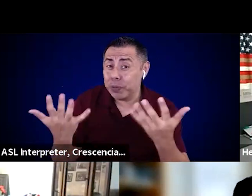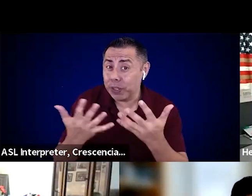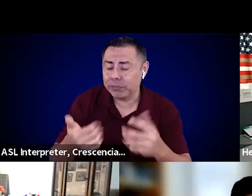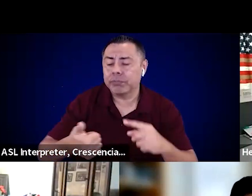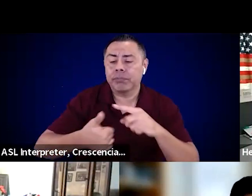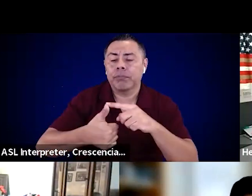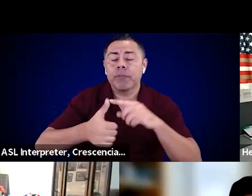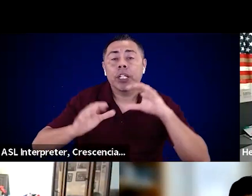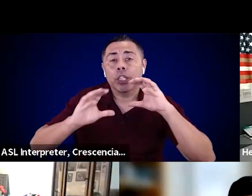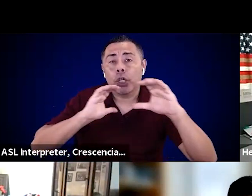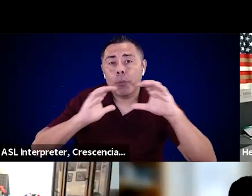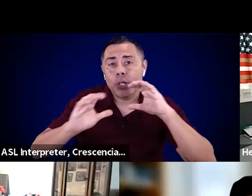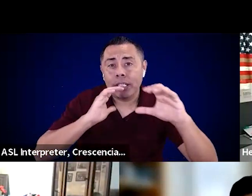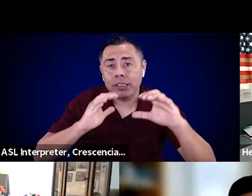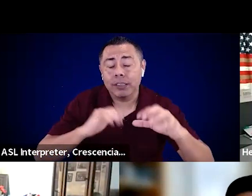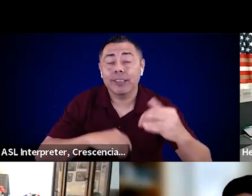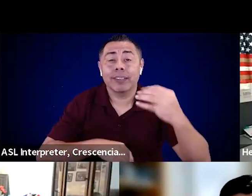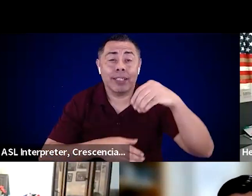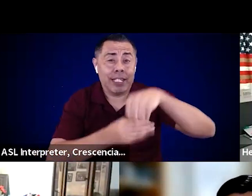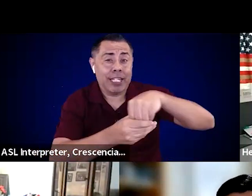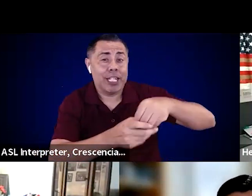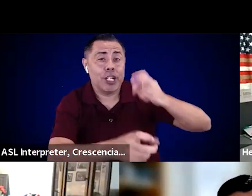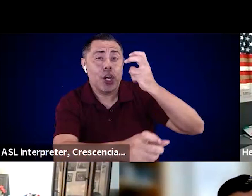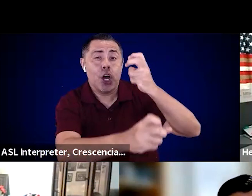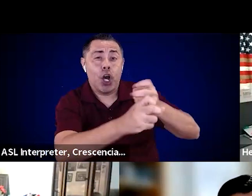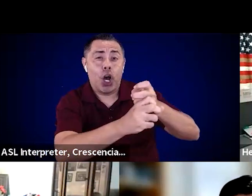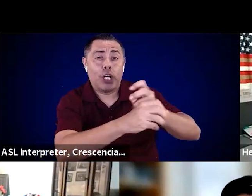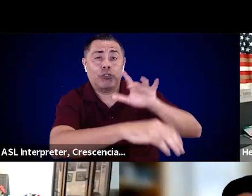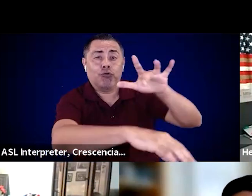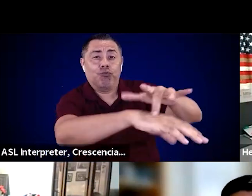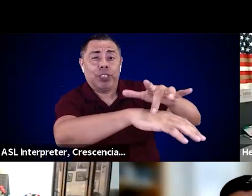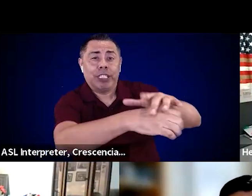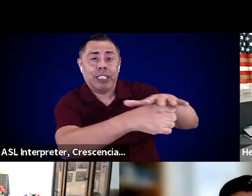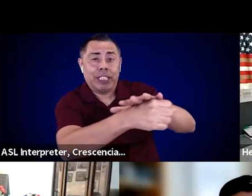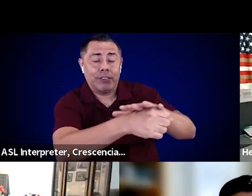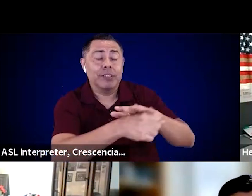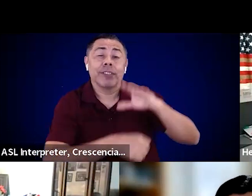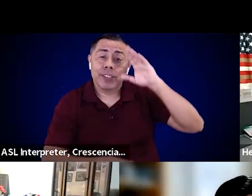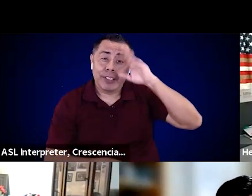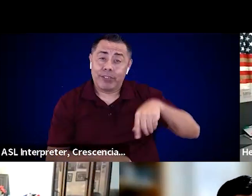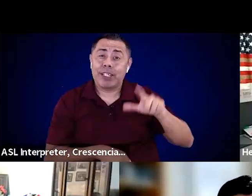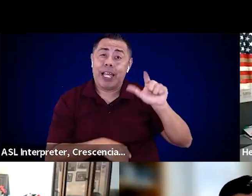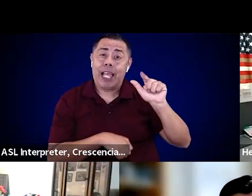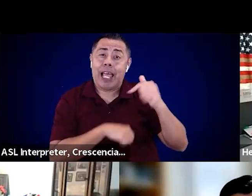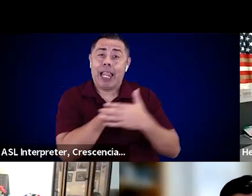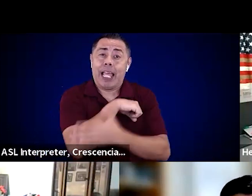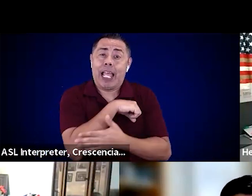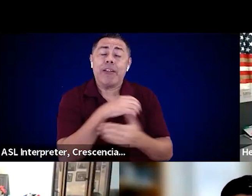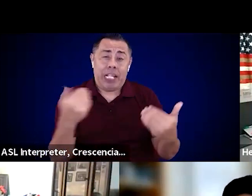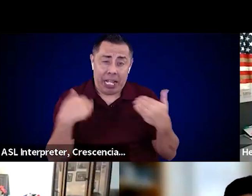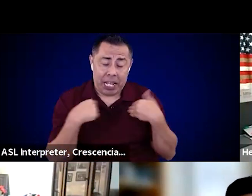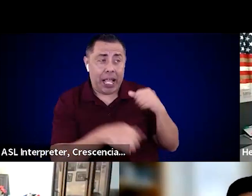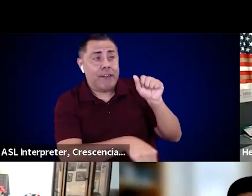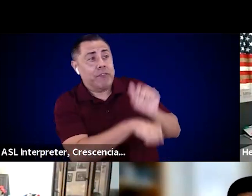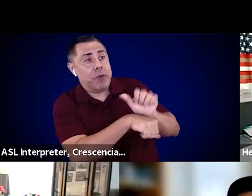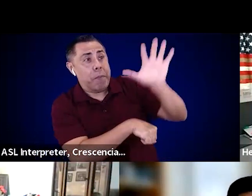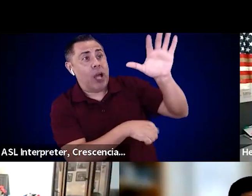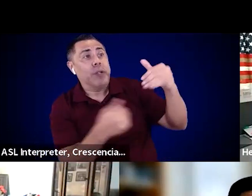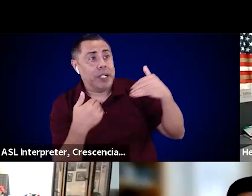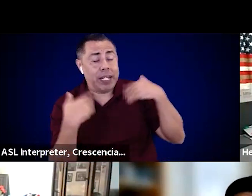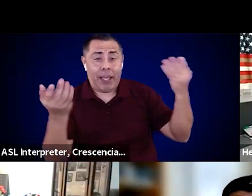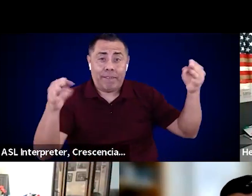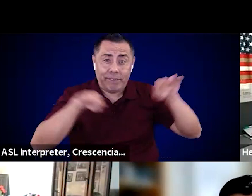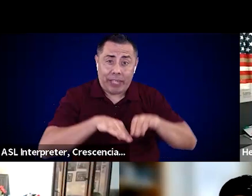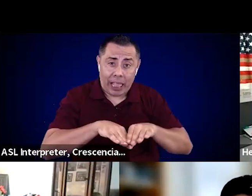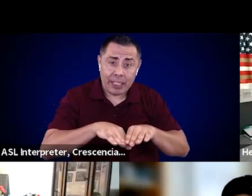evacuations. I mean, the county is mountains, the county is canyons, the county is valleys. But there are areas